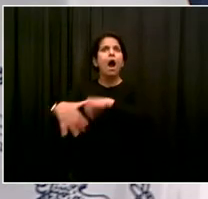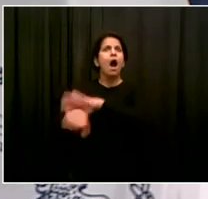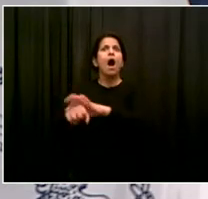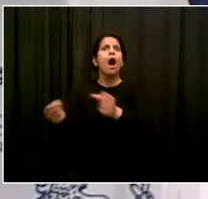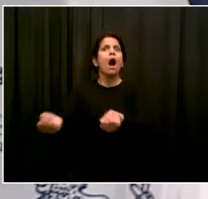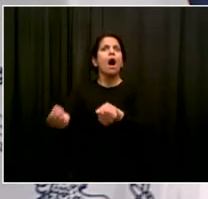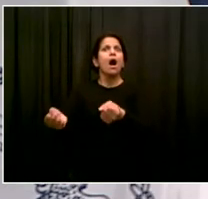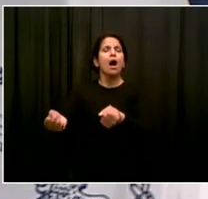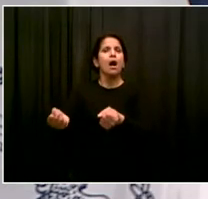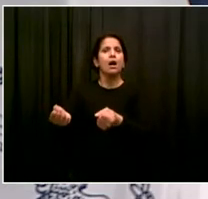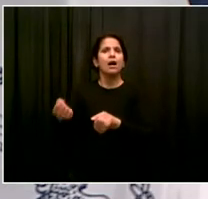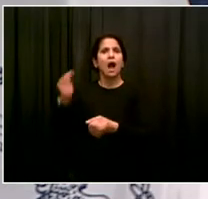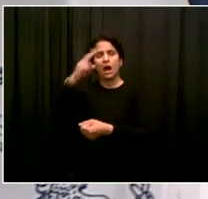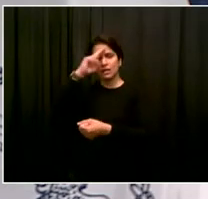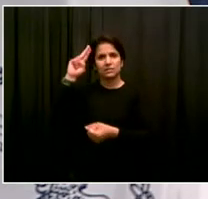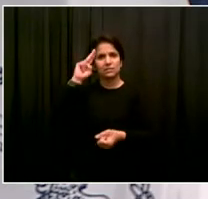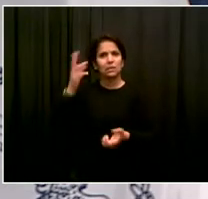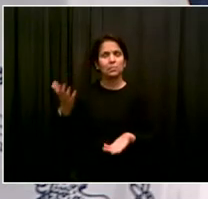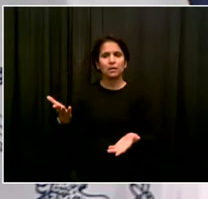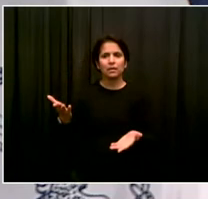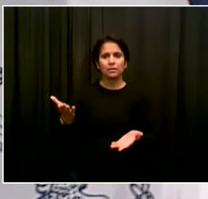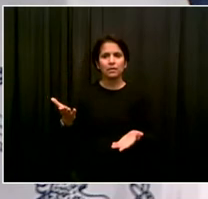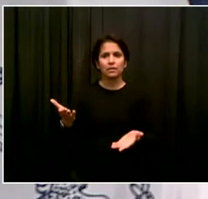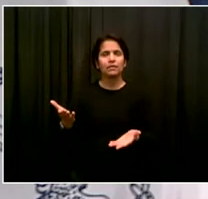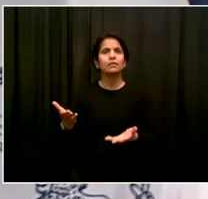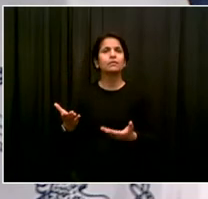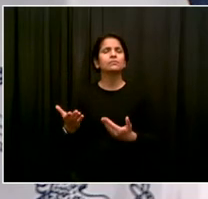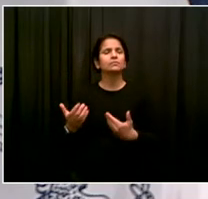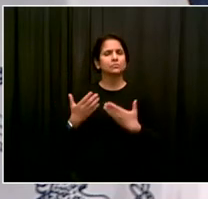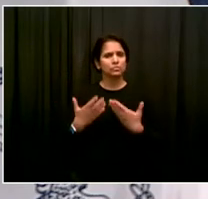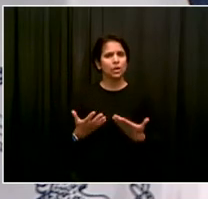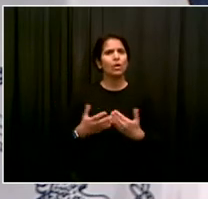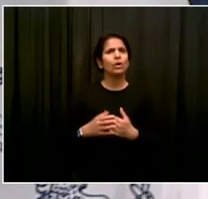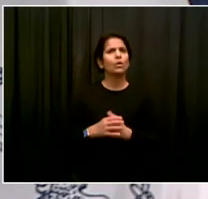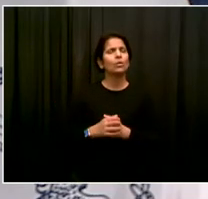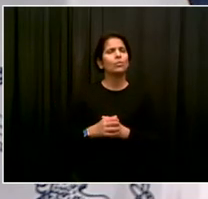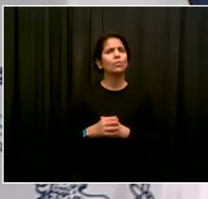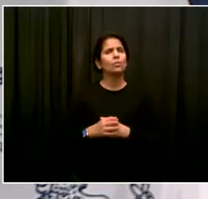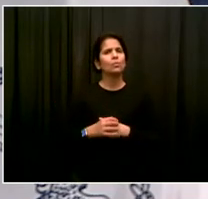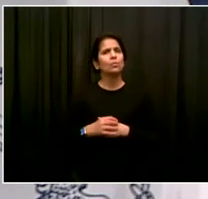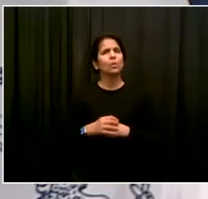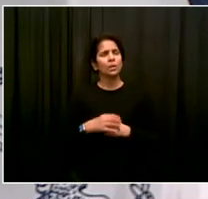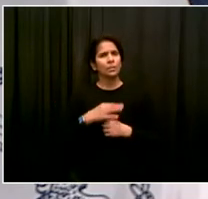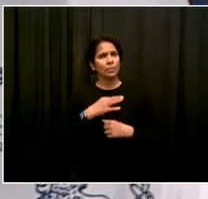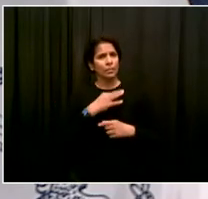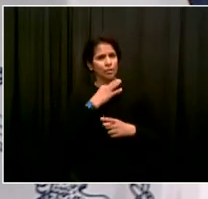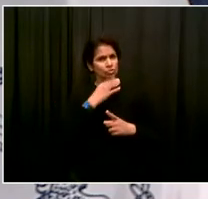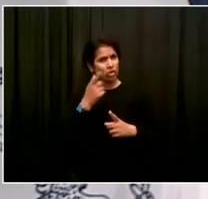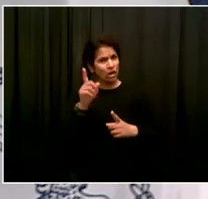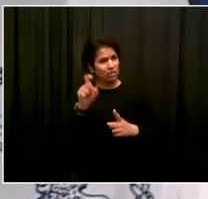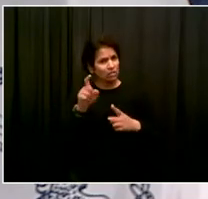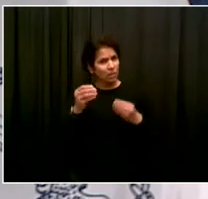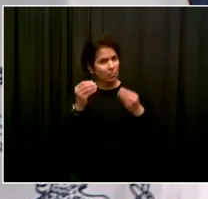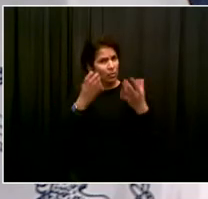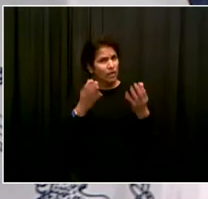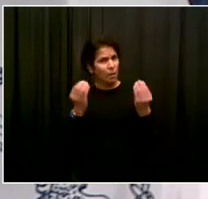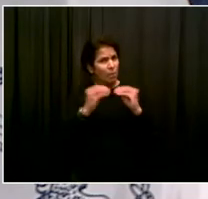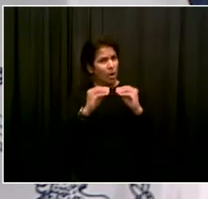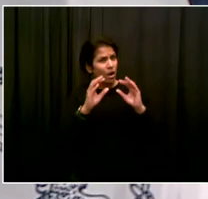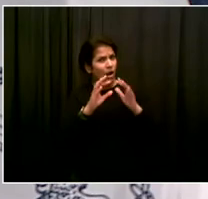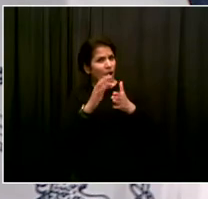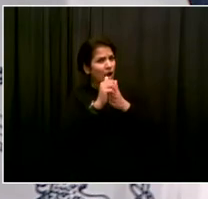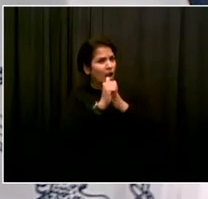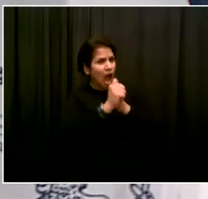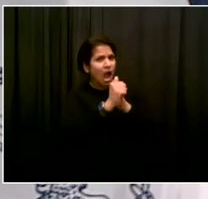and they worried the same thing could happen again. Should the patrol guide be updated to ensure that pregnant women cannot be shackled during